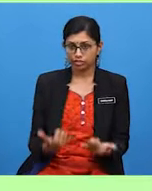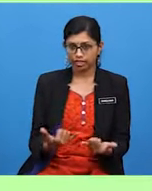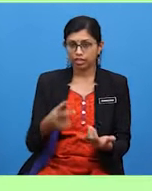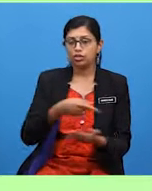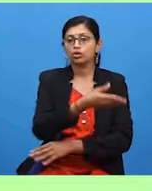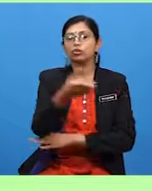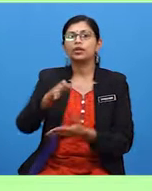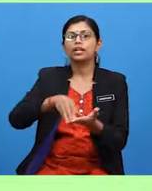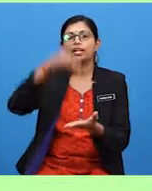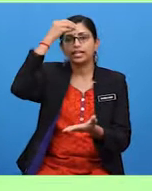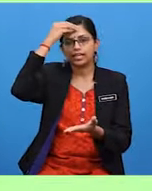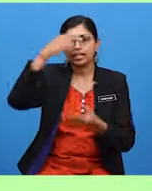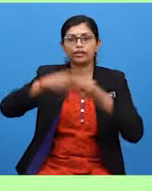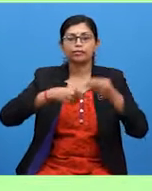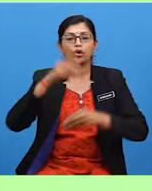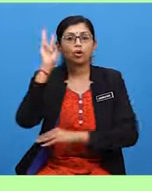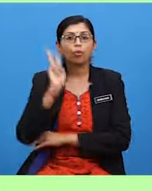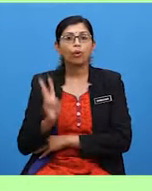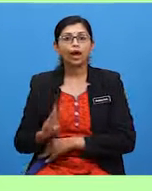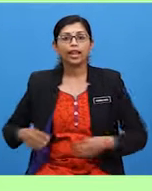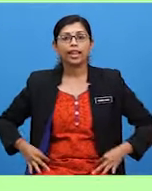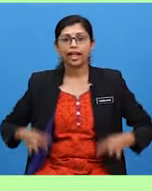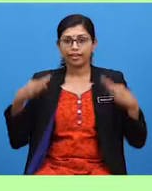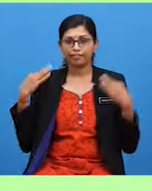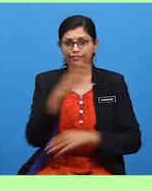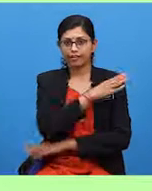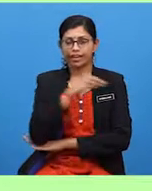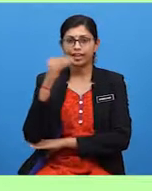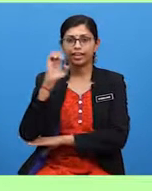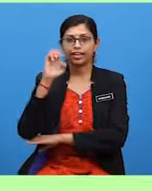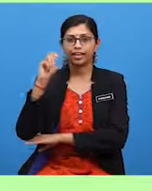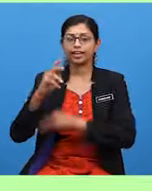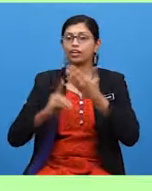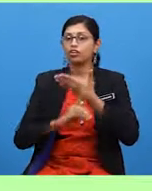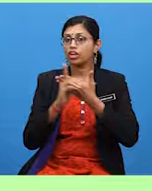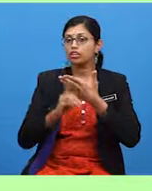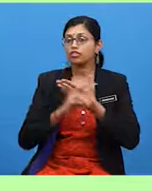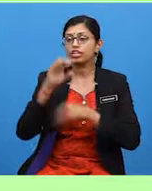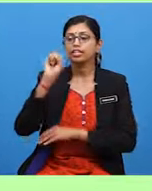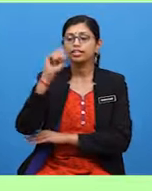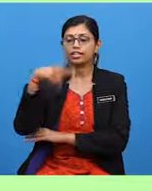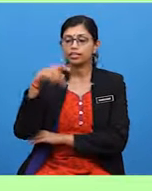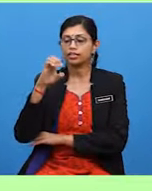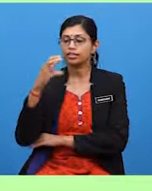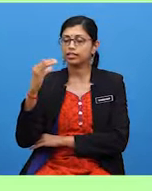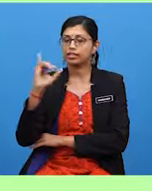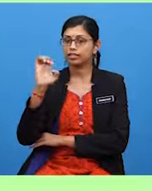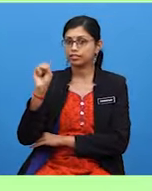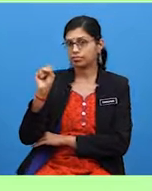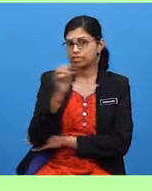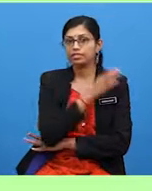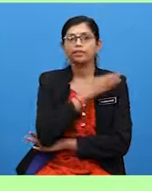and endangered species. We'll also revise some rules for countable